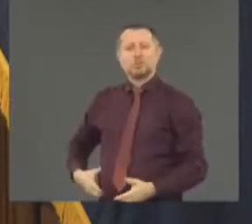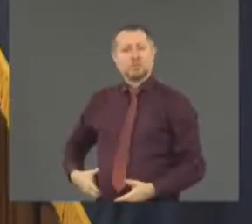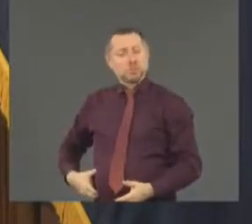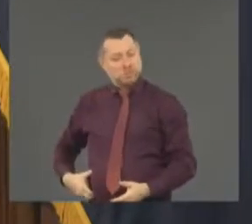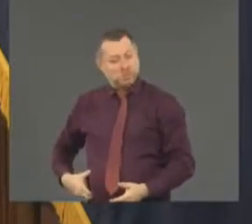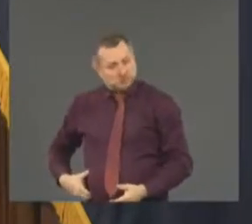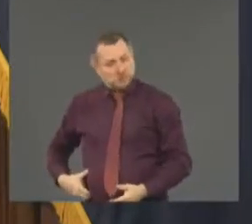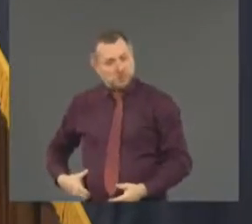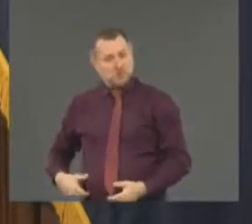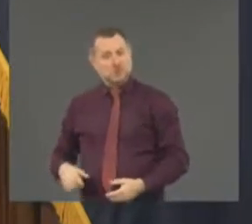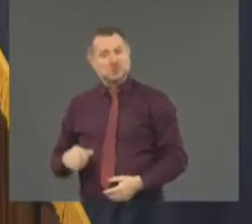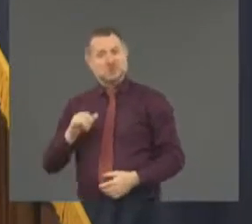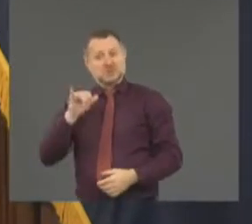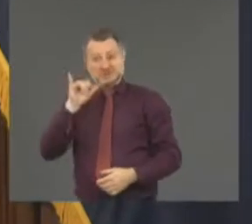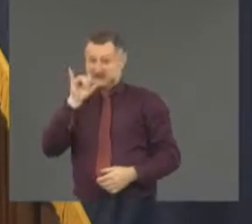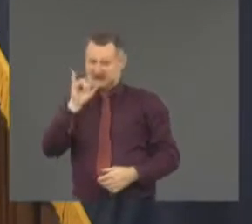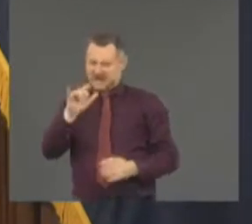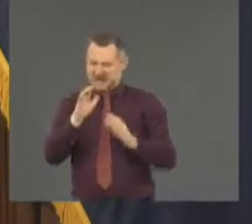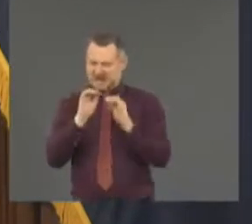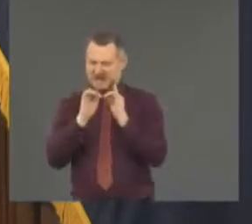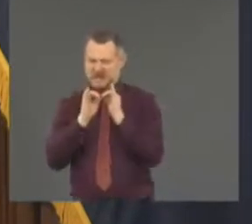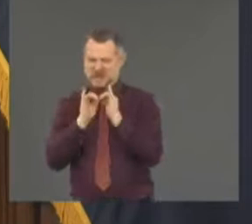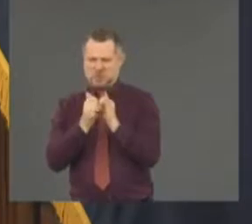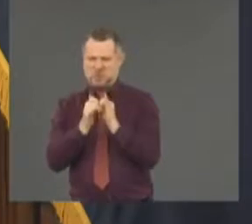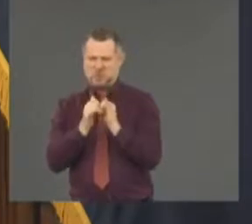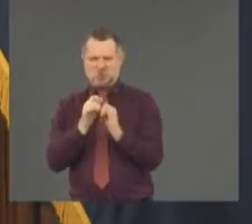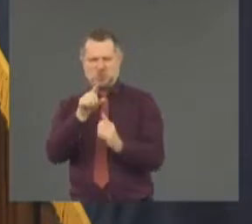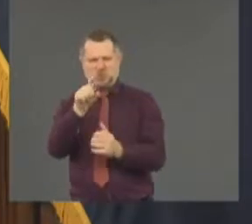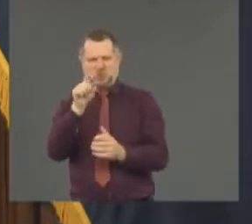how do you do that? You'd have to displace the mayor.